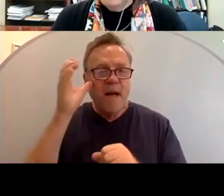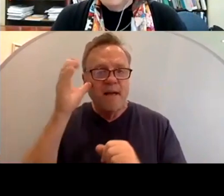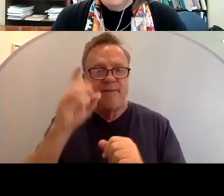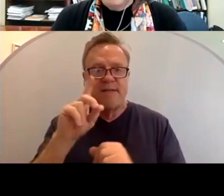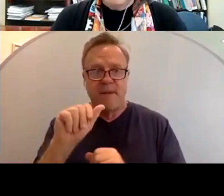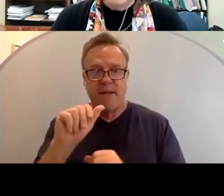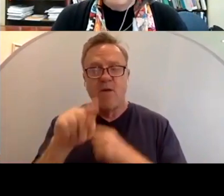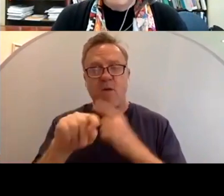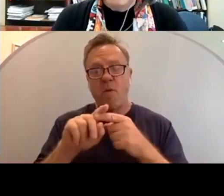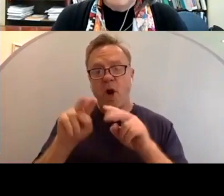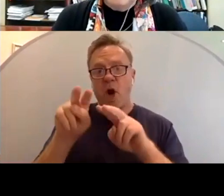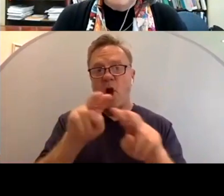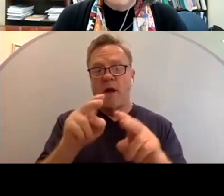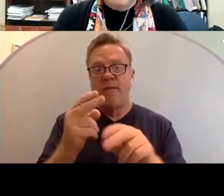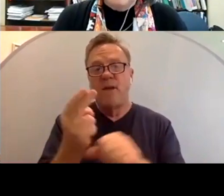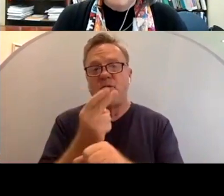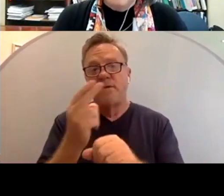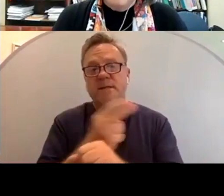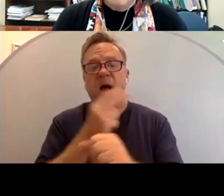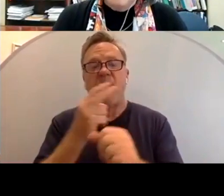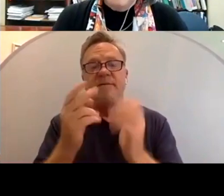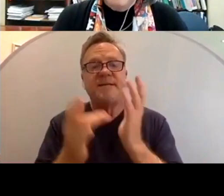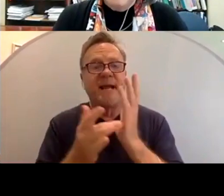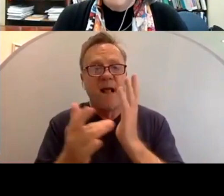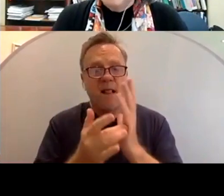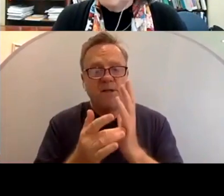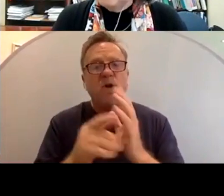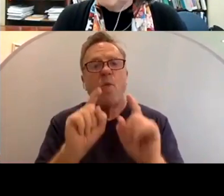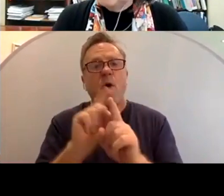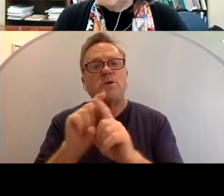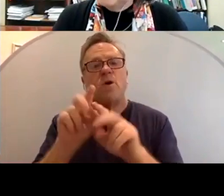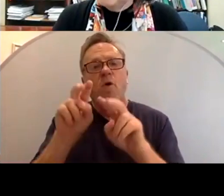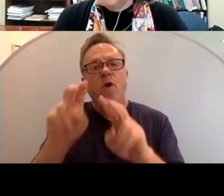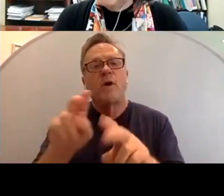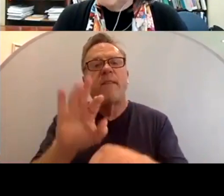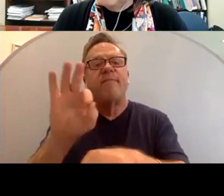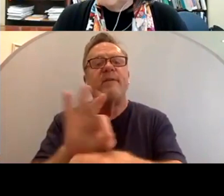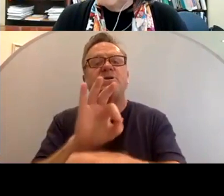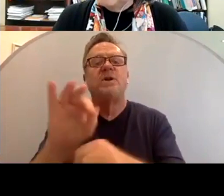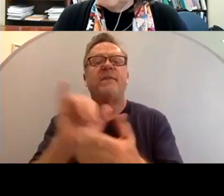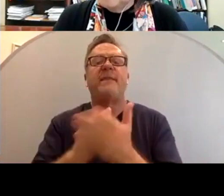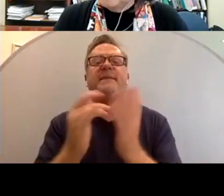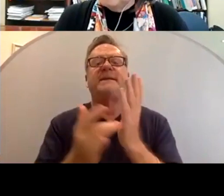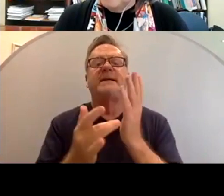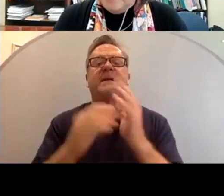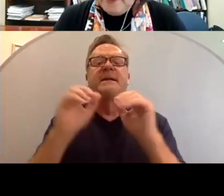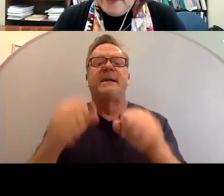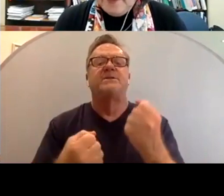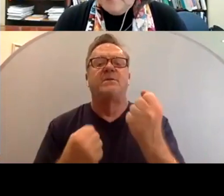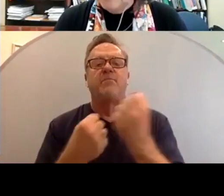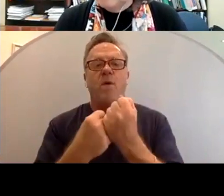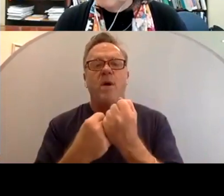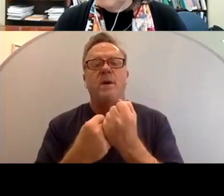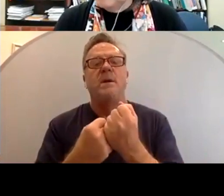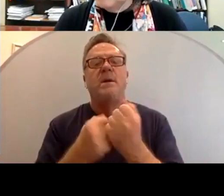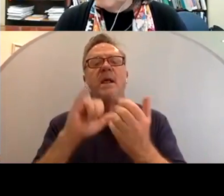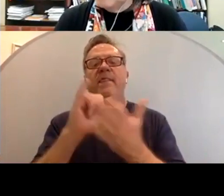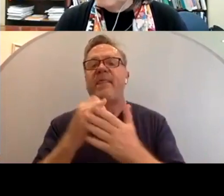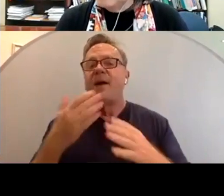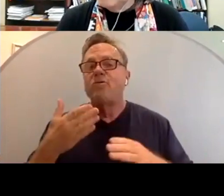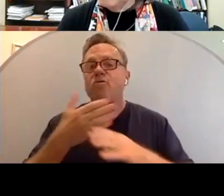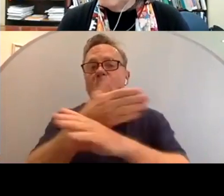we look at the applications of technology, we also look at the function that the technology can support, and that crosses